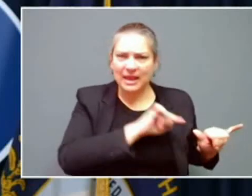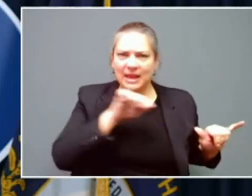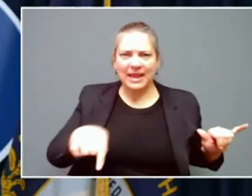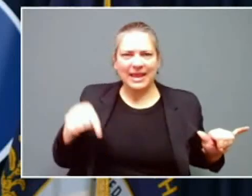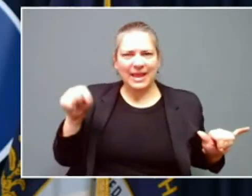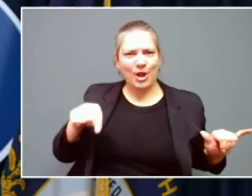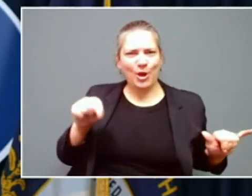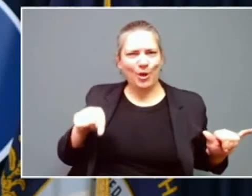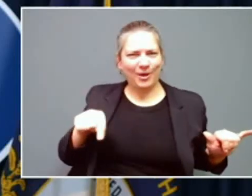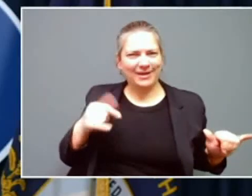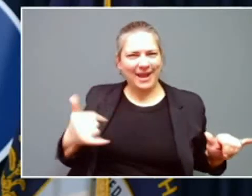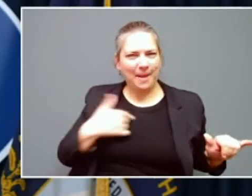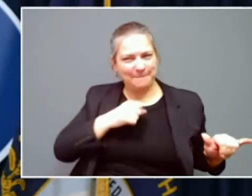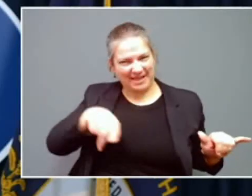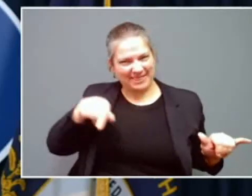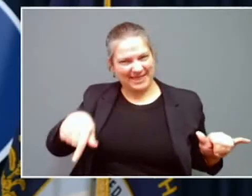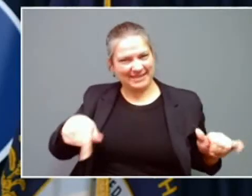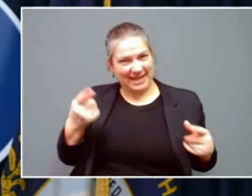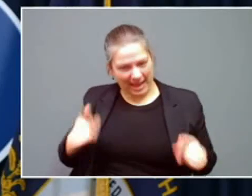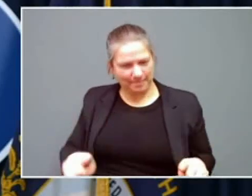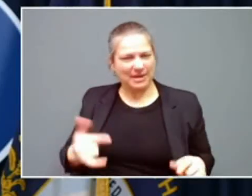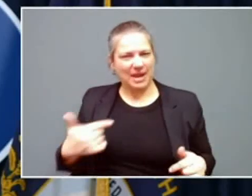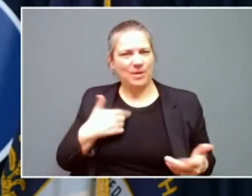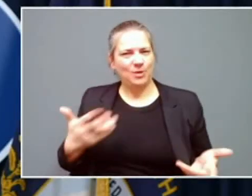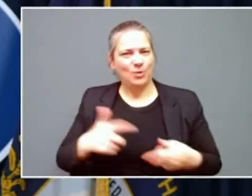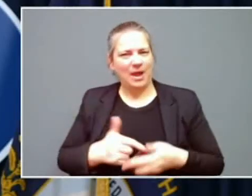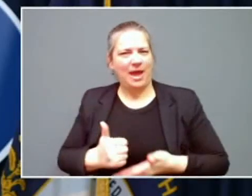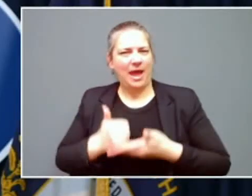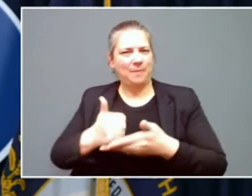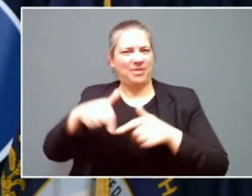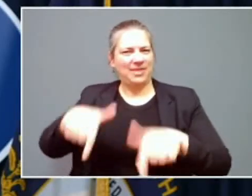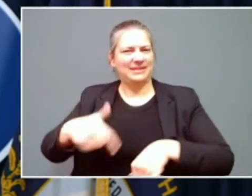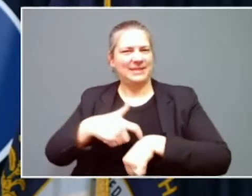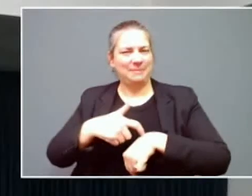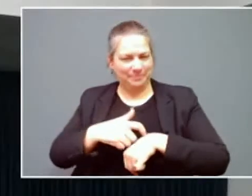to the entire Commonwealth. That said, Secretary Gray?